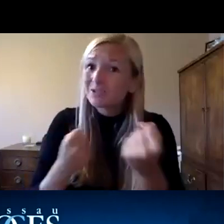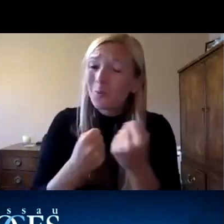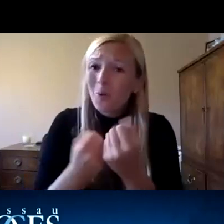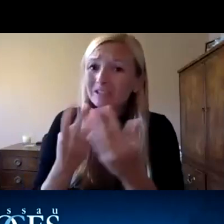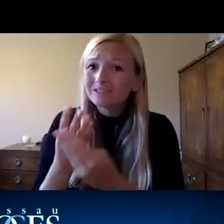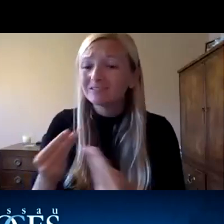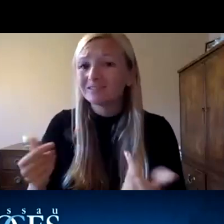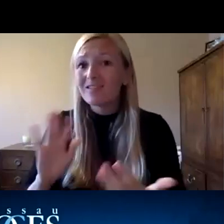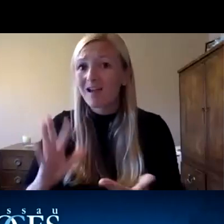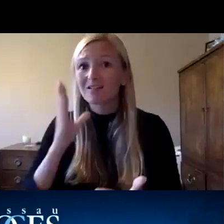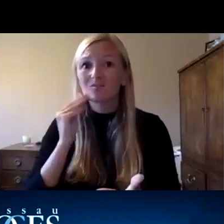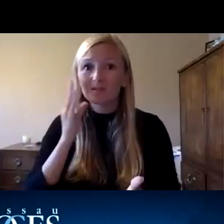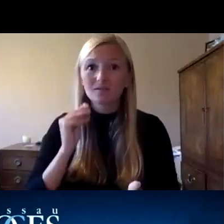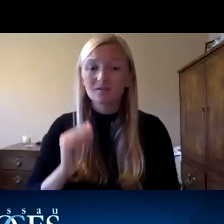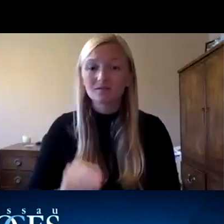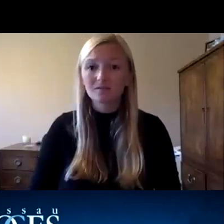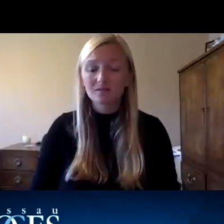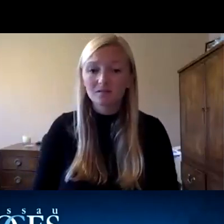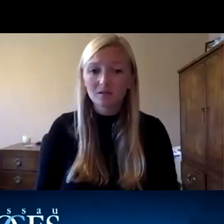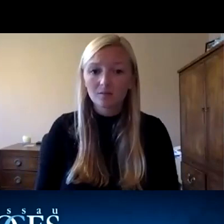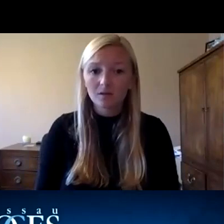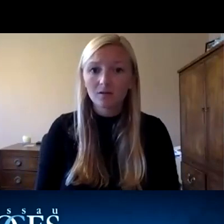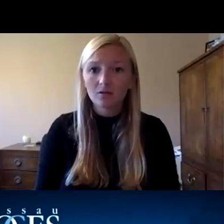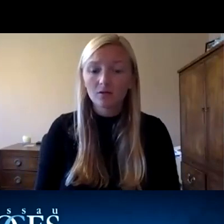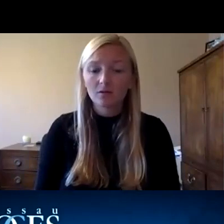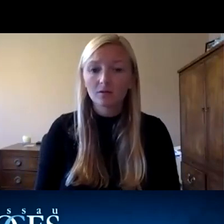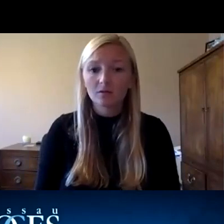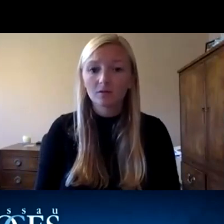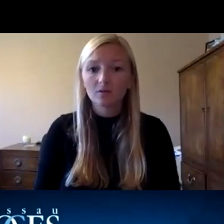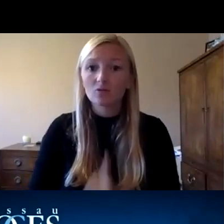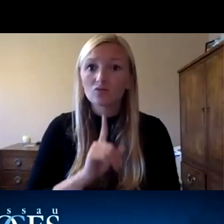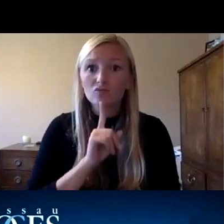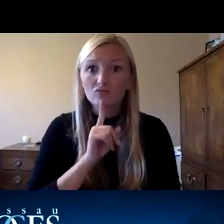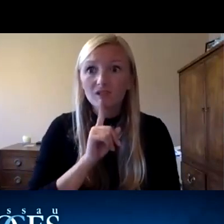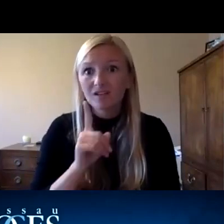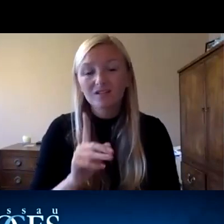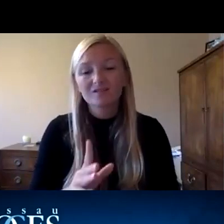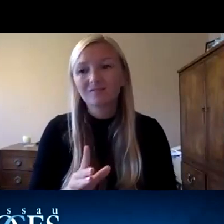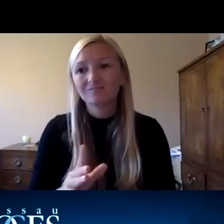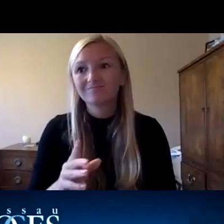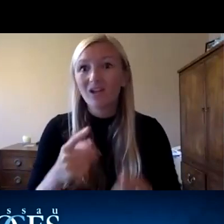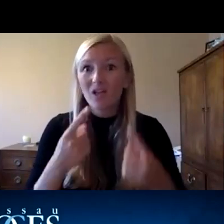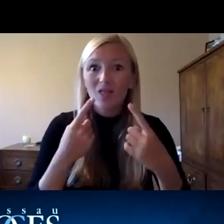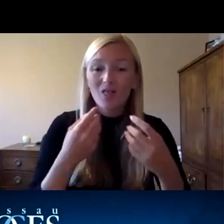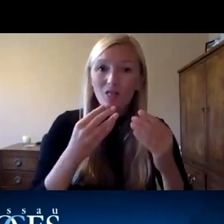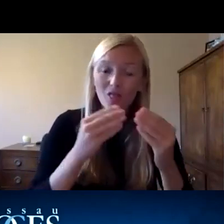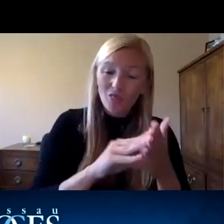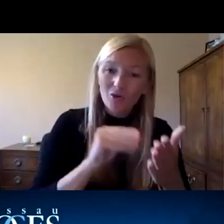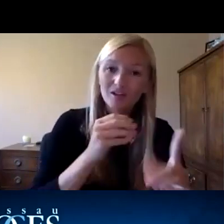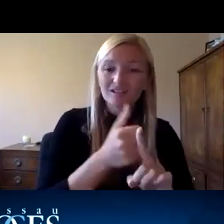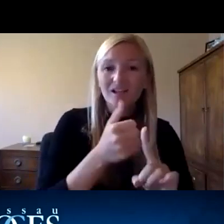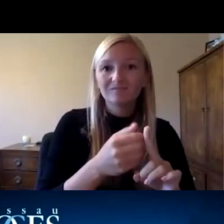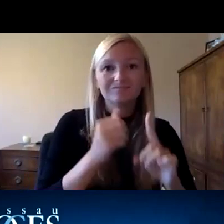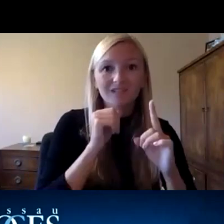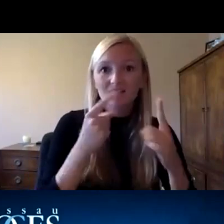through all of that and and it really does take away from the success of the learning at the end of the day so i think a